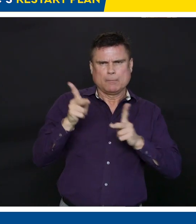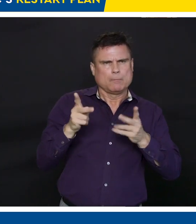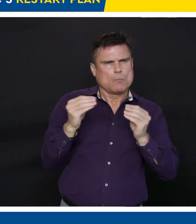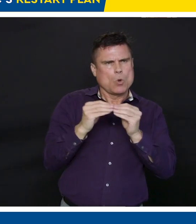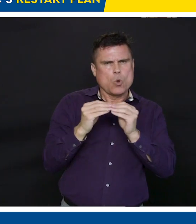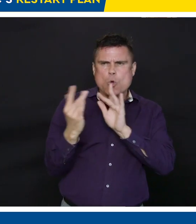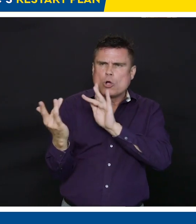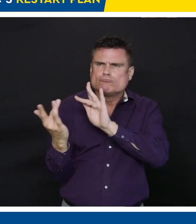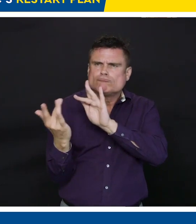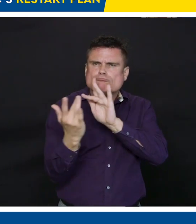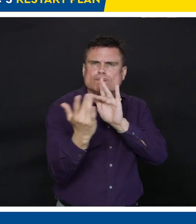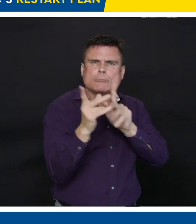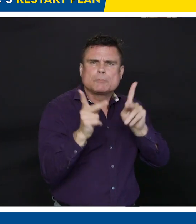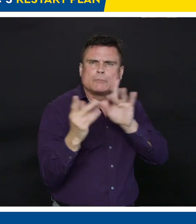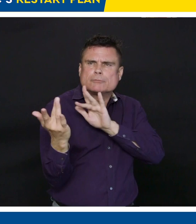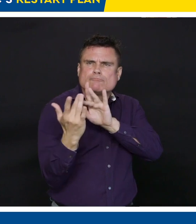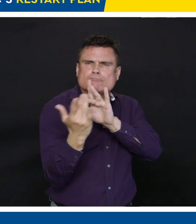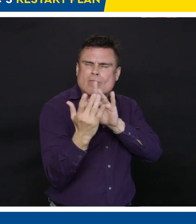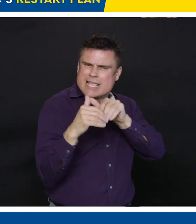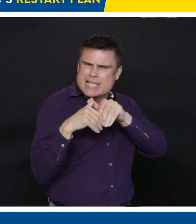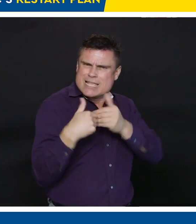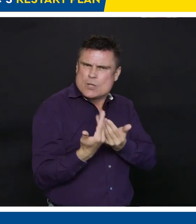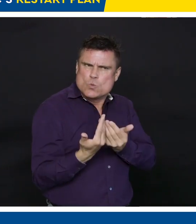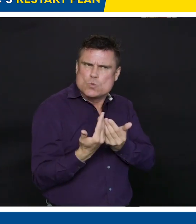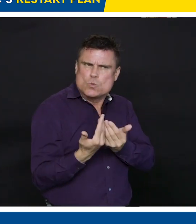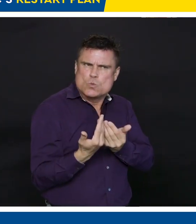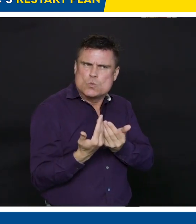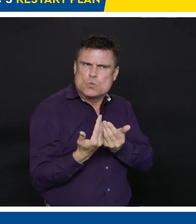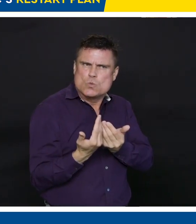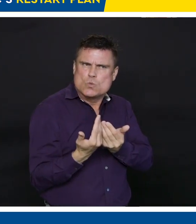We have time for two more questions. First, Lisa, use stuff.